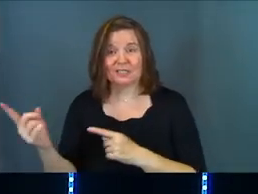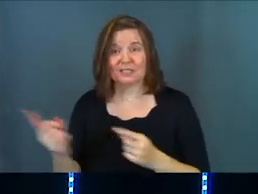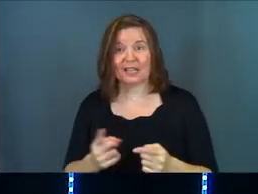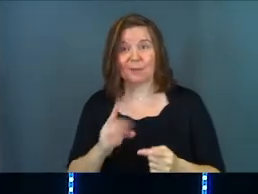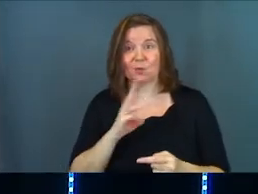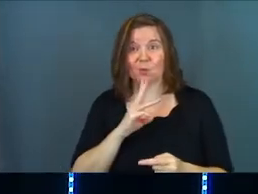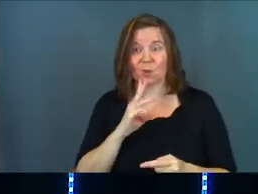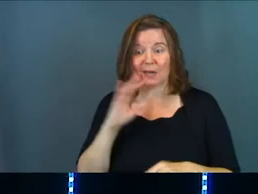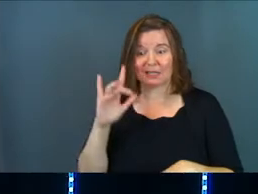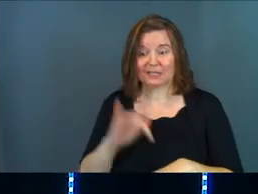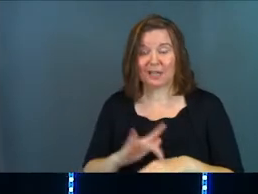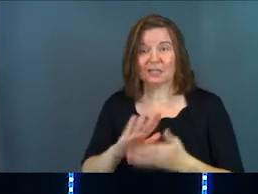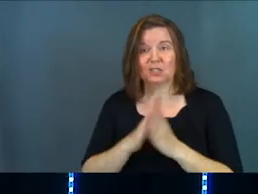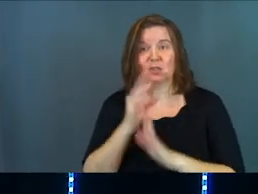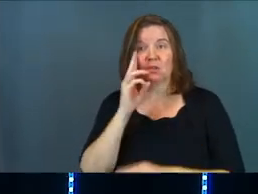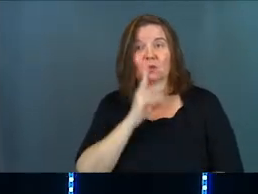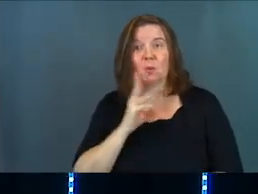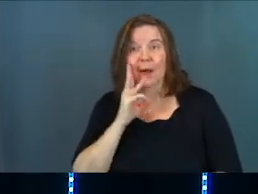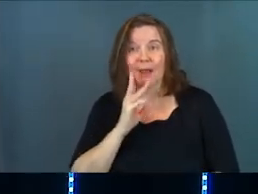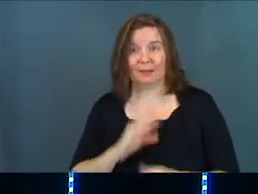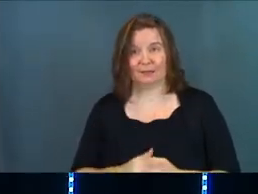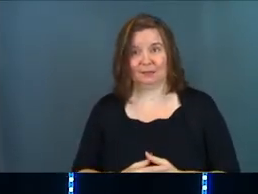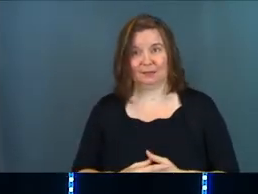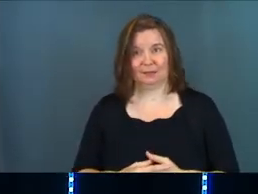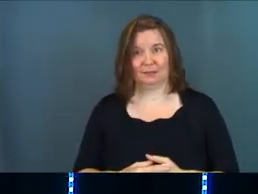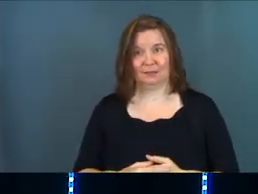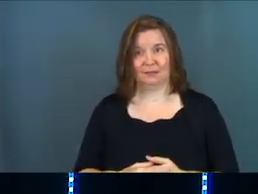came to water and he touched it, it turned to wine.